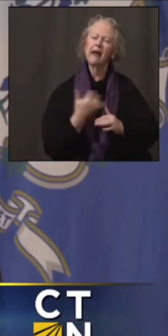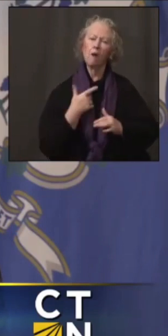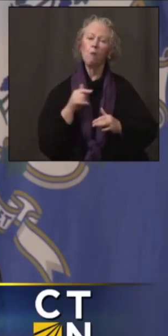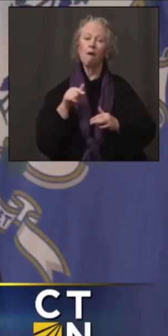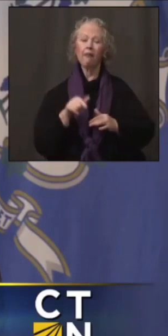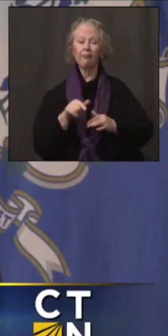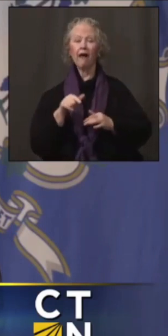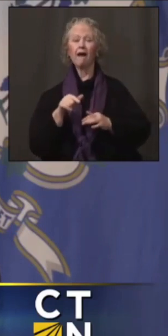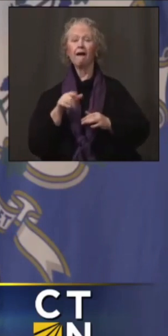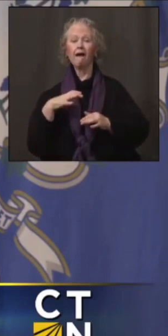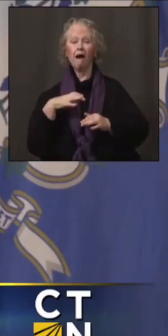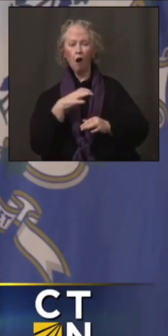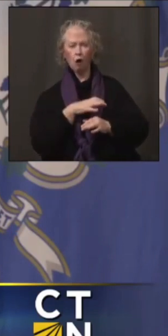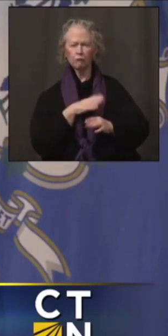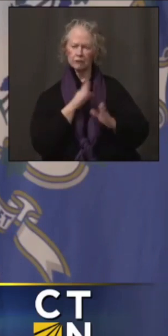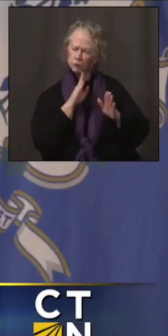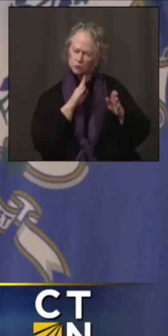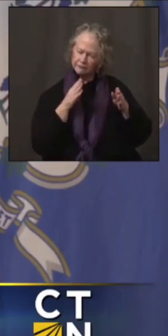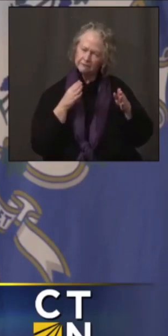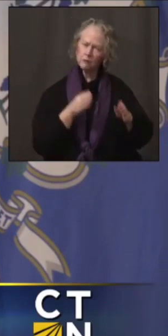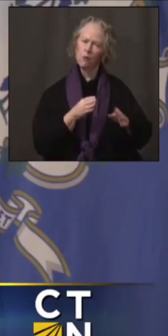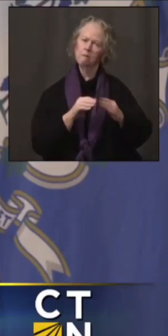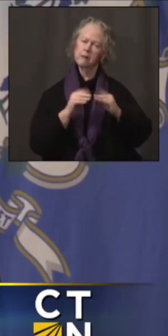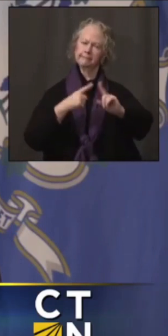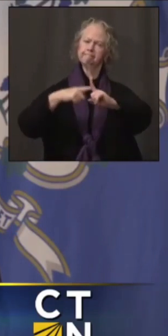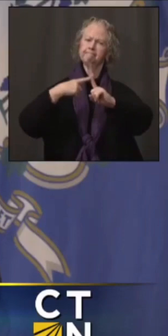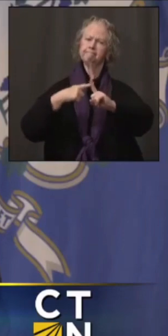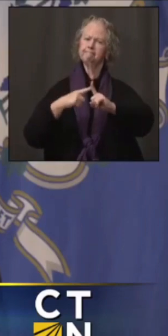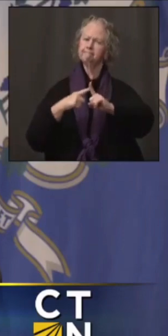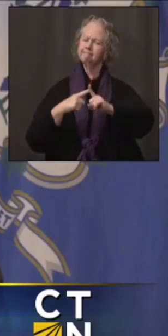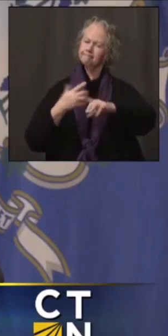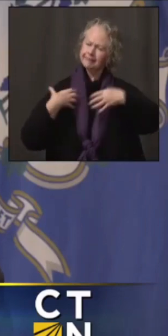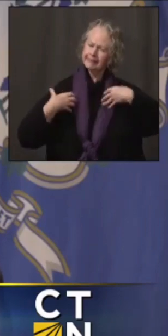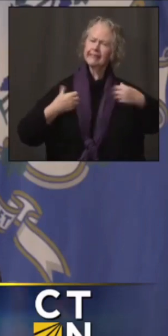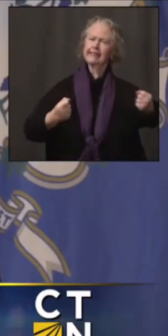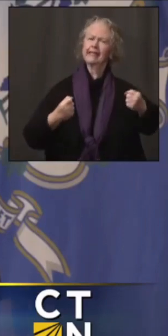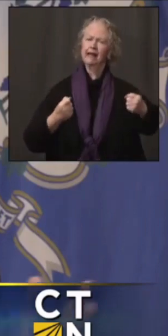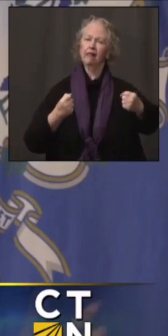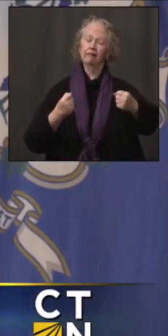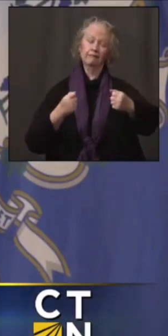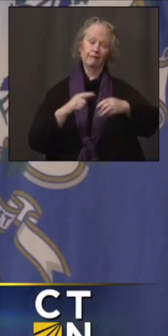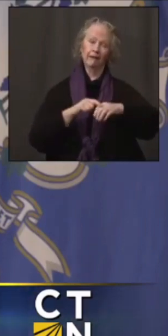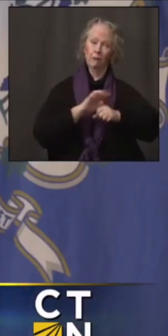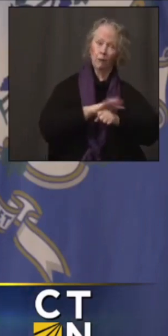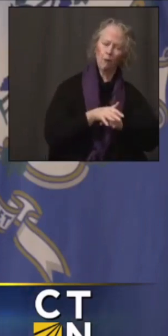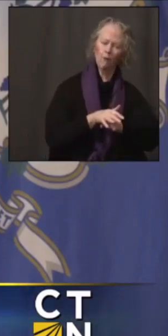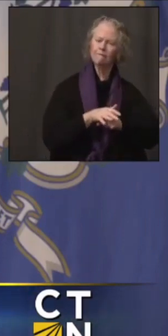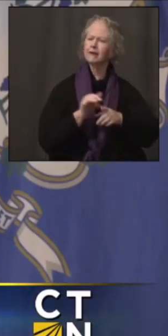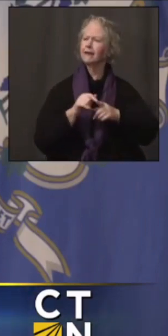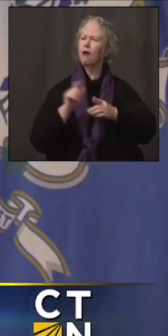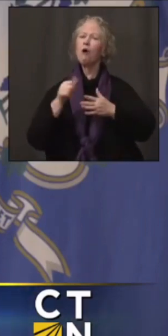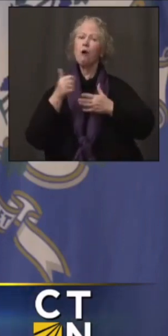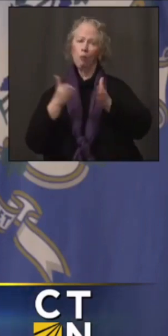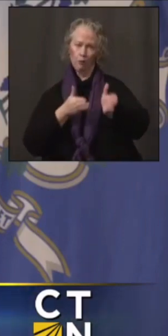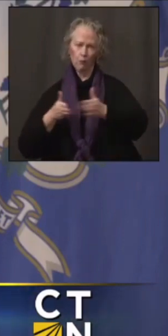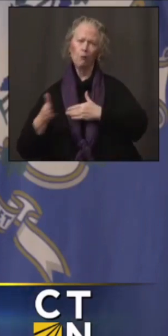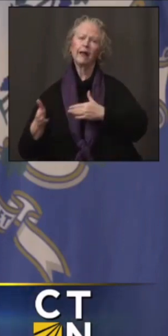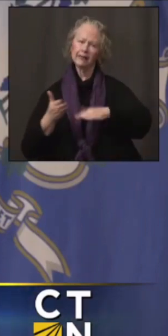be focused on getting our country healed and better, both from a COVID point of view and just bring our country together.